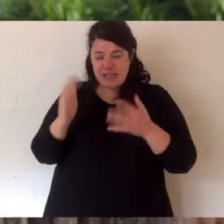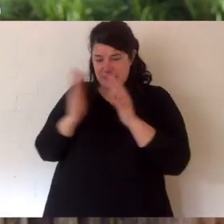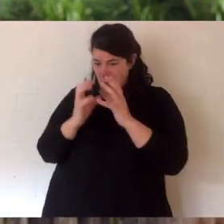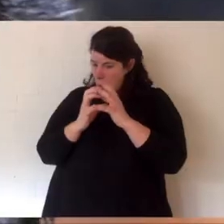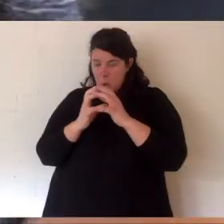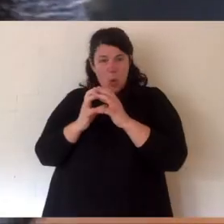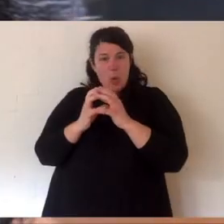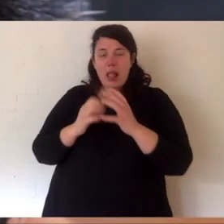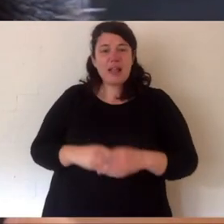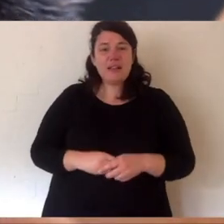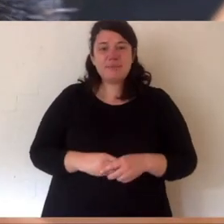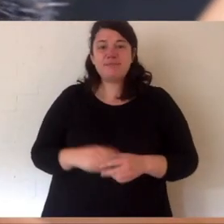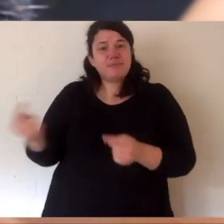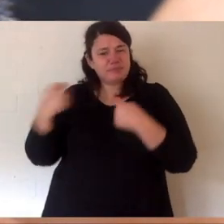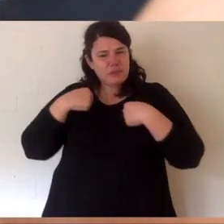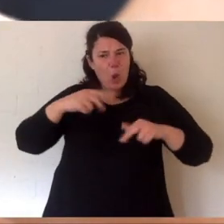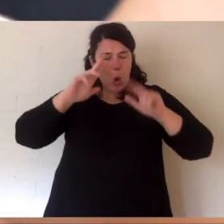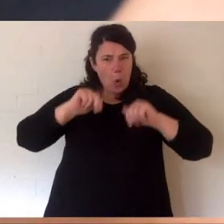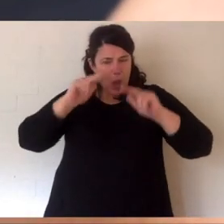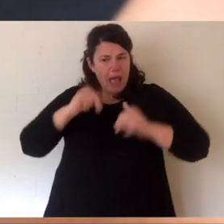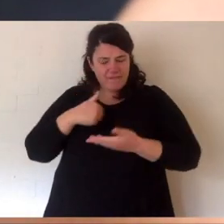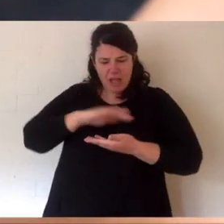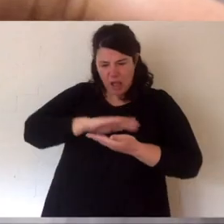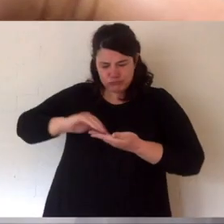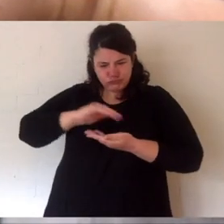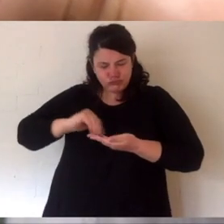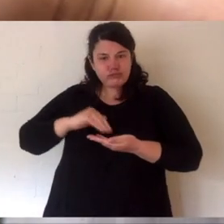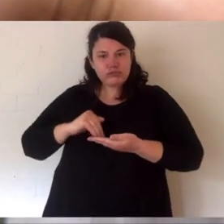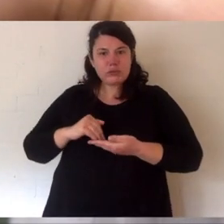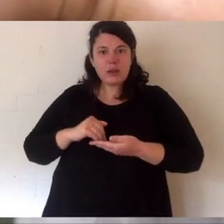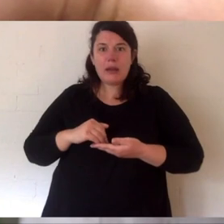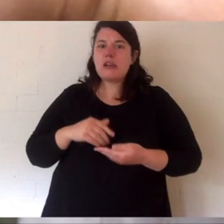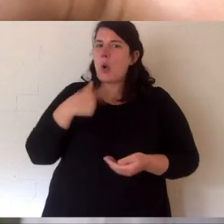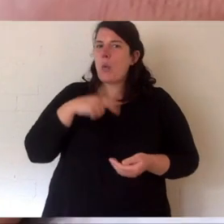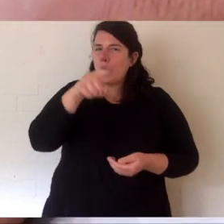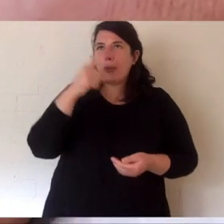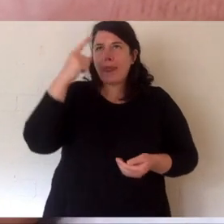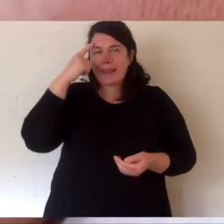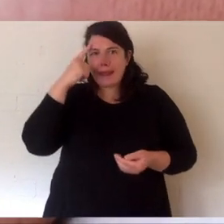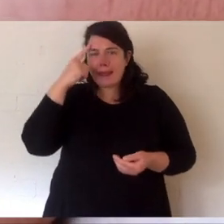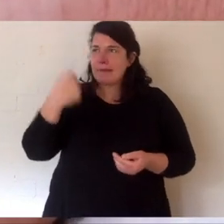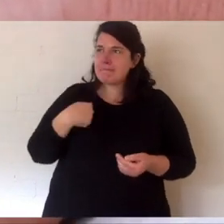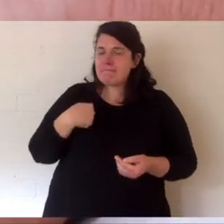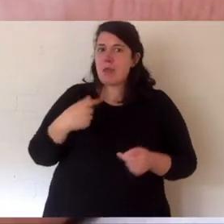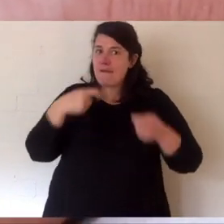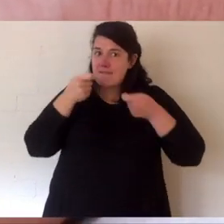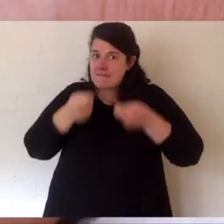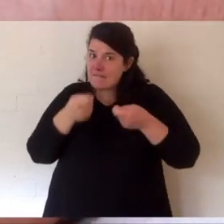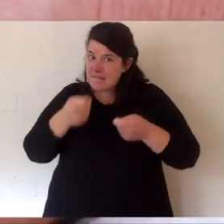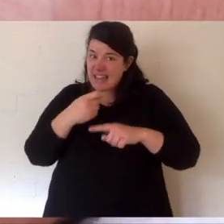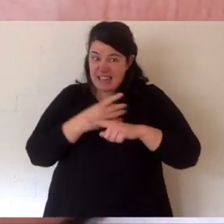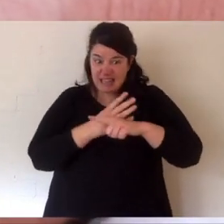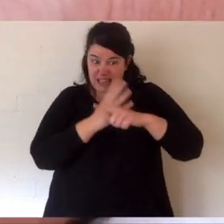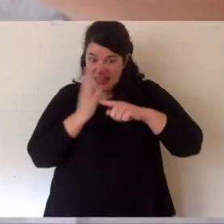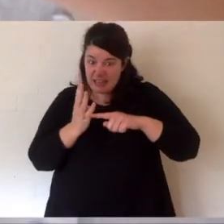vulnerable. And he was only about the size of a tennis ball. And he ended up in my care. Now, would you believe it? Try and imagine